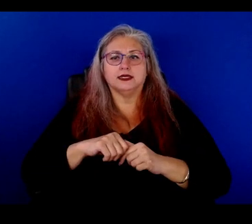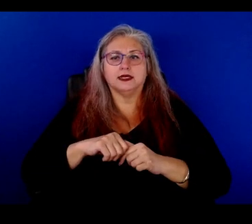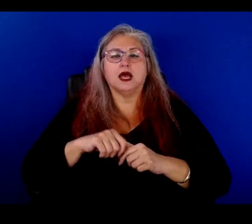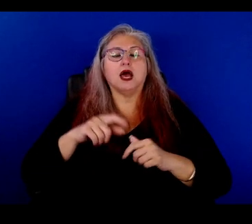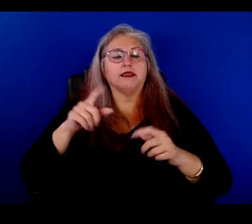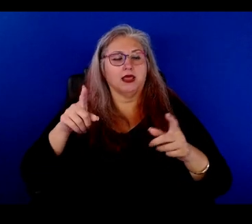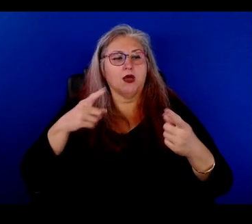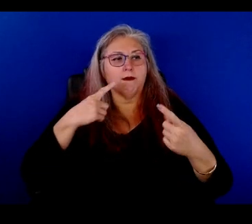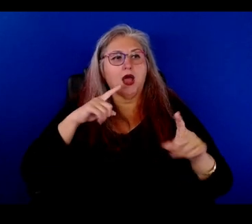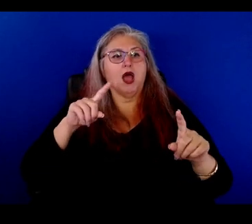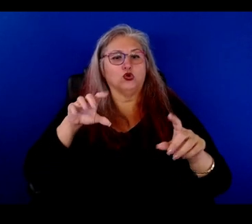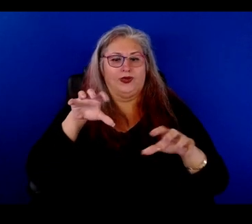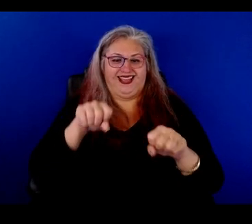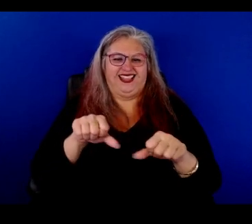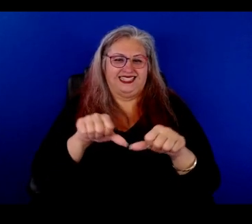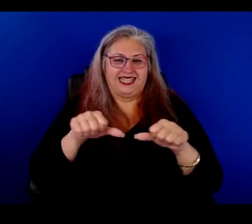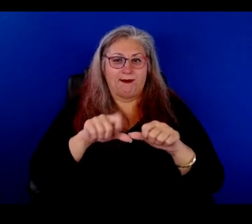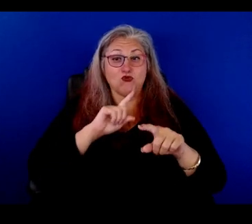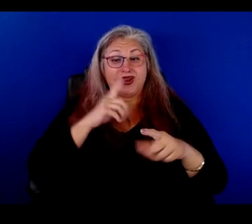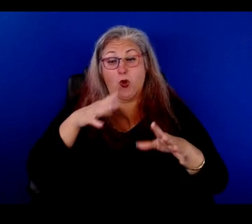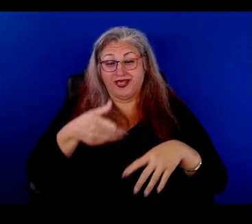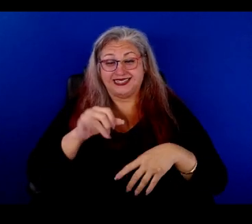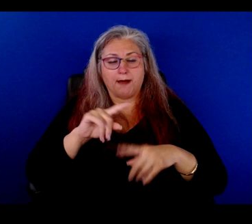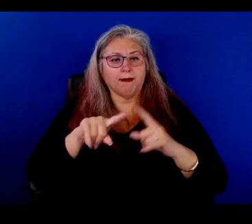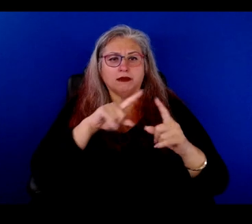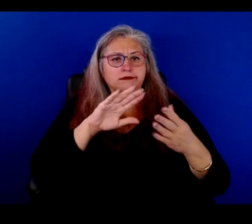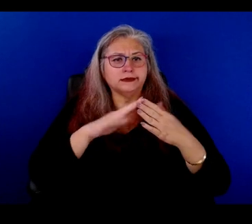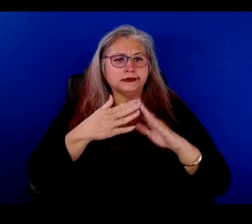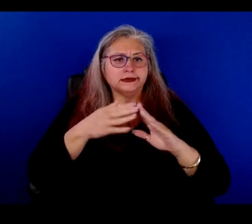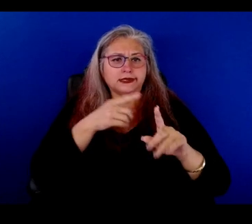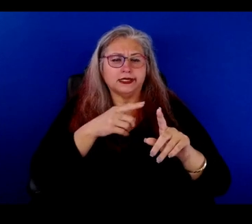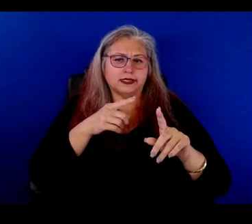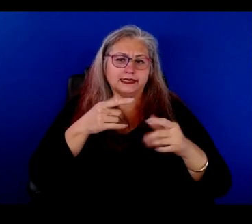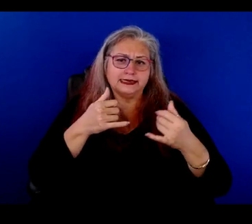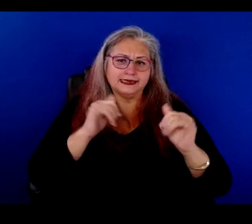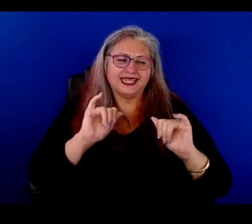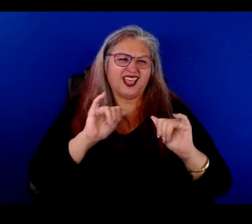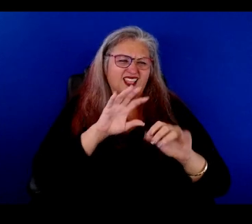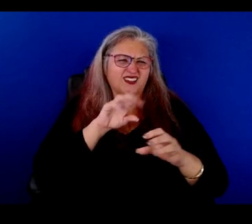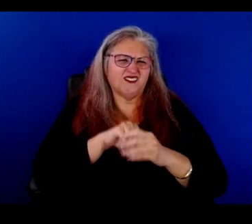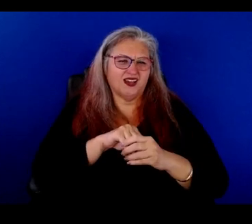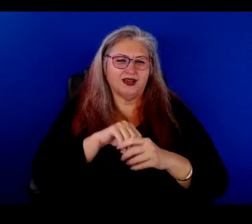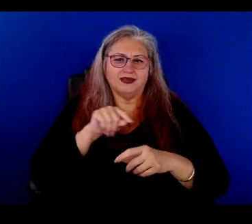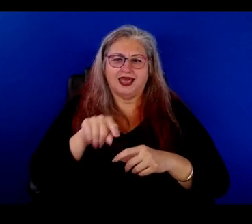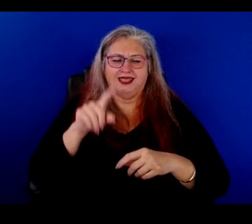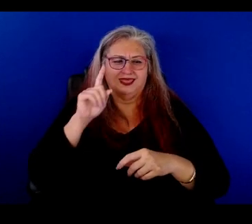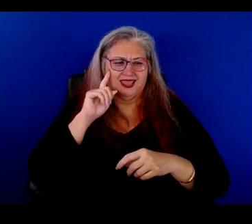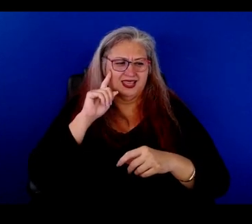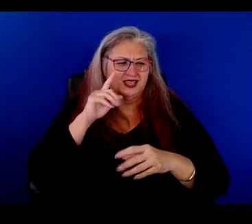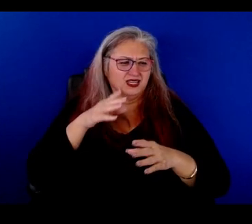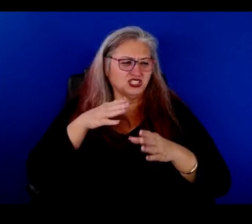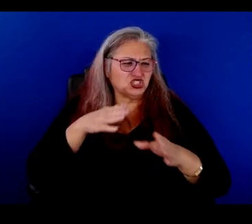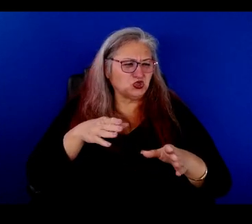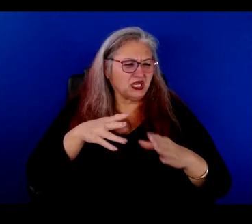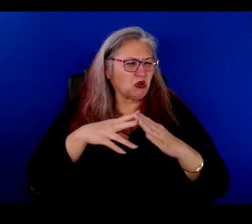were able to get the site, which already was the site, but the city was still, uh, a part of that. And it was, I think the street and